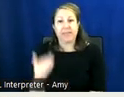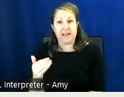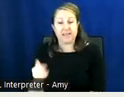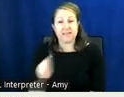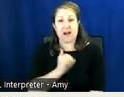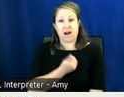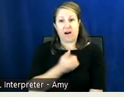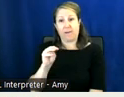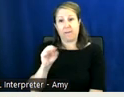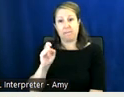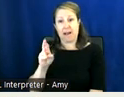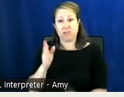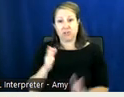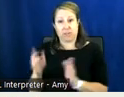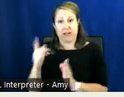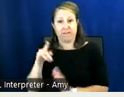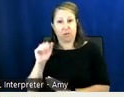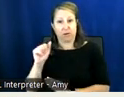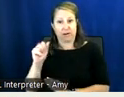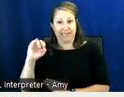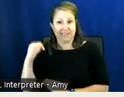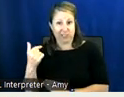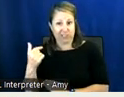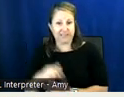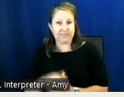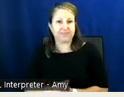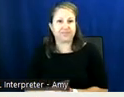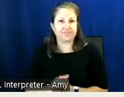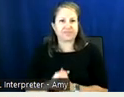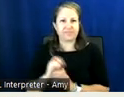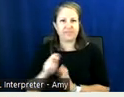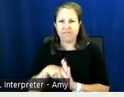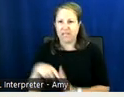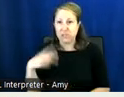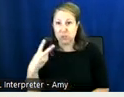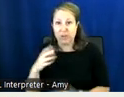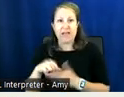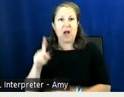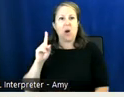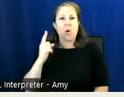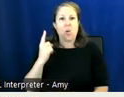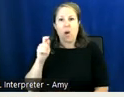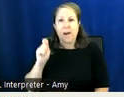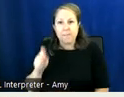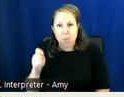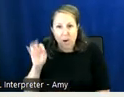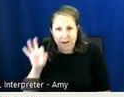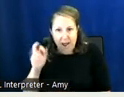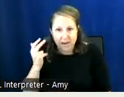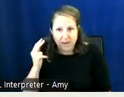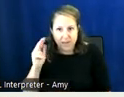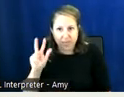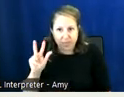master plan for aging implementation our phase two um and that is 1.933 million dollars